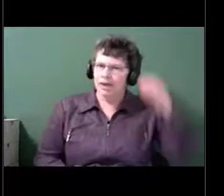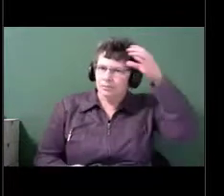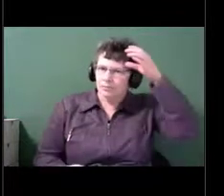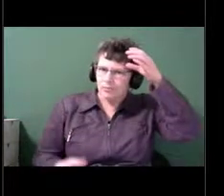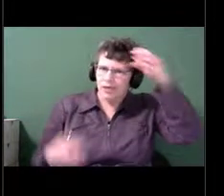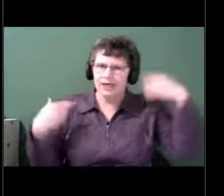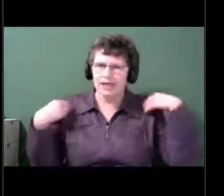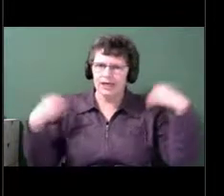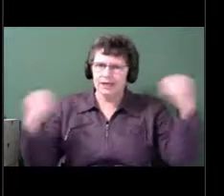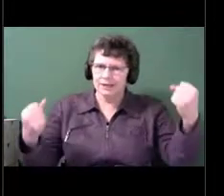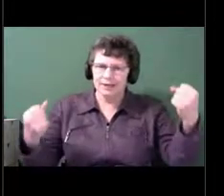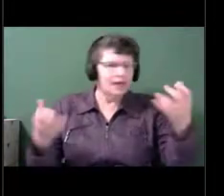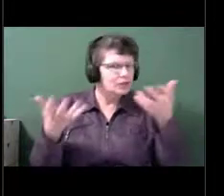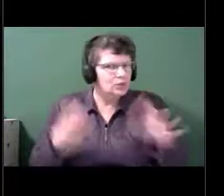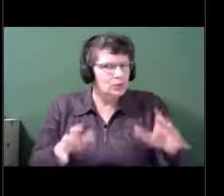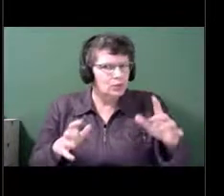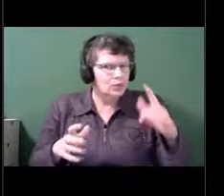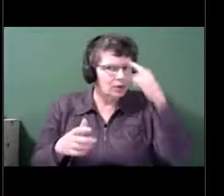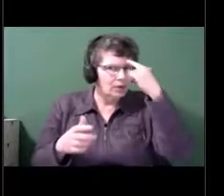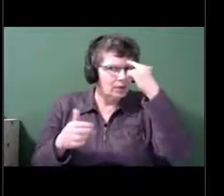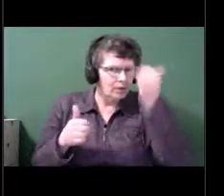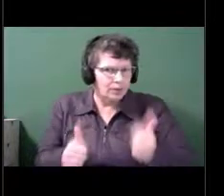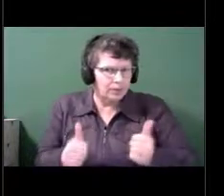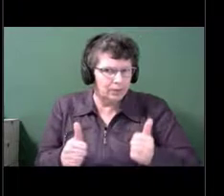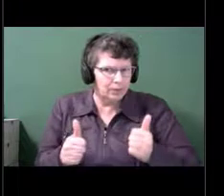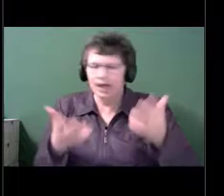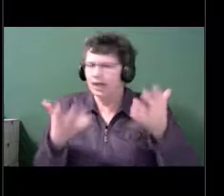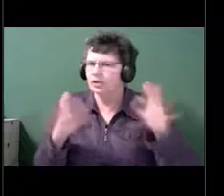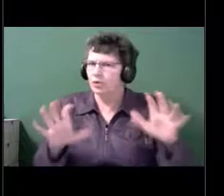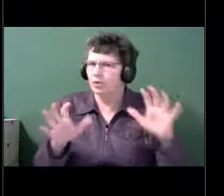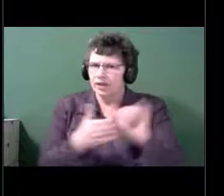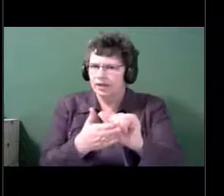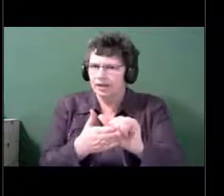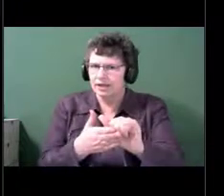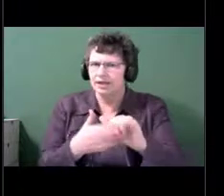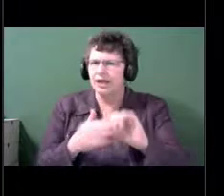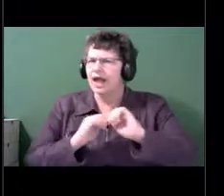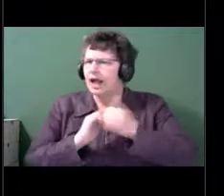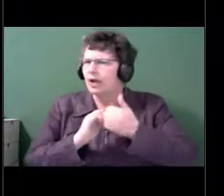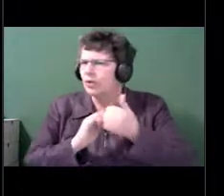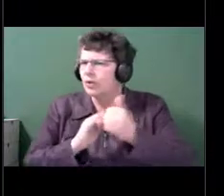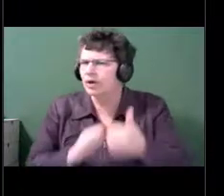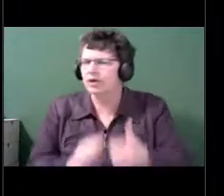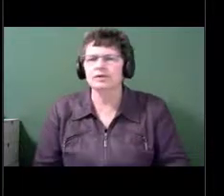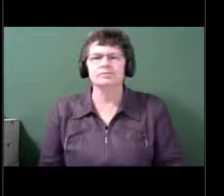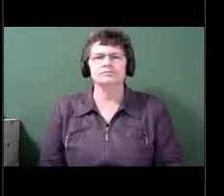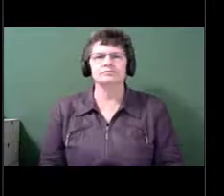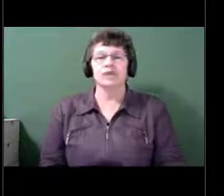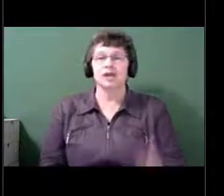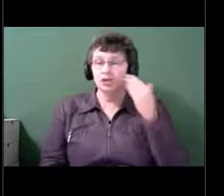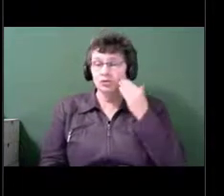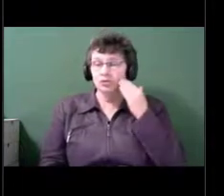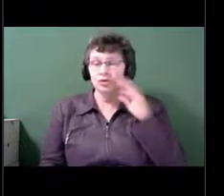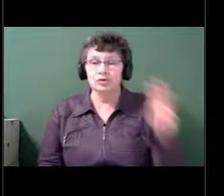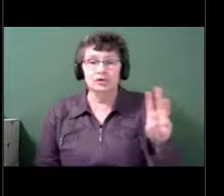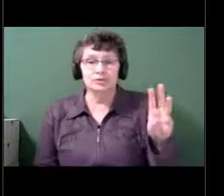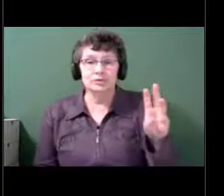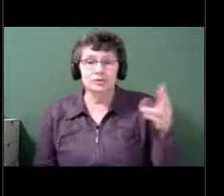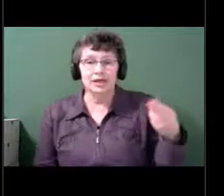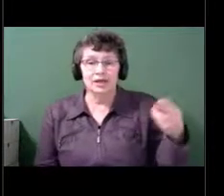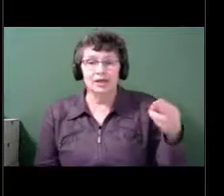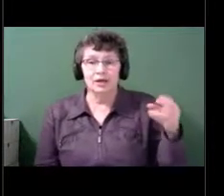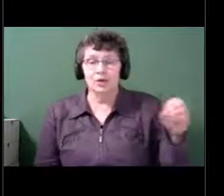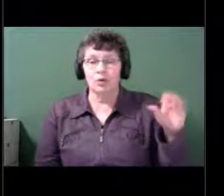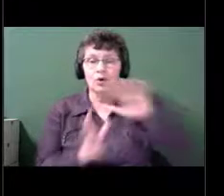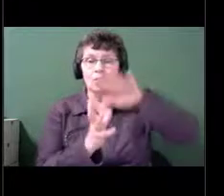dementia, you know, the World Health Organization has come up with some review of the